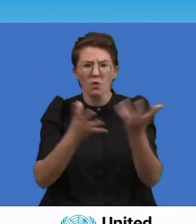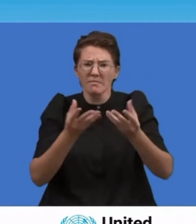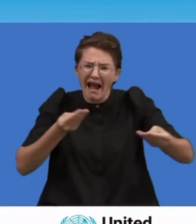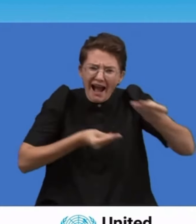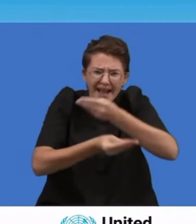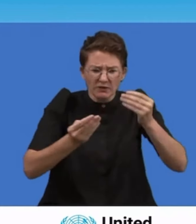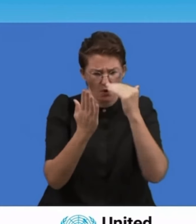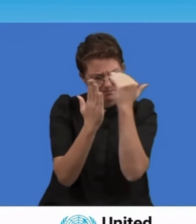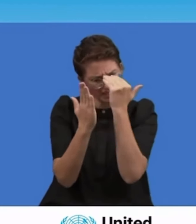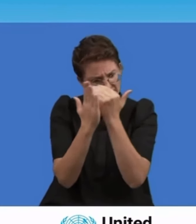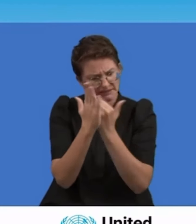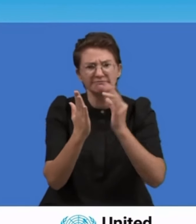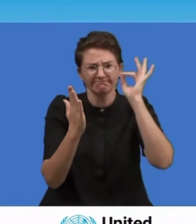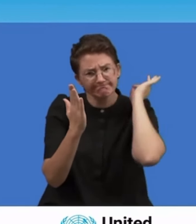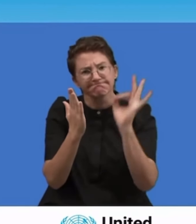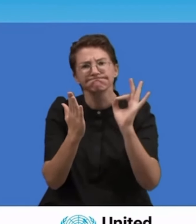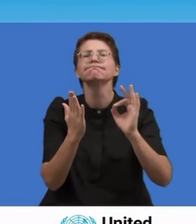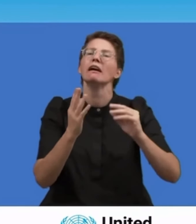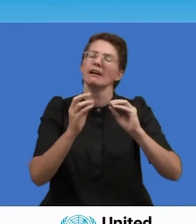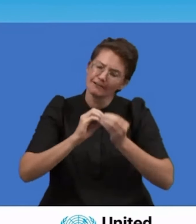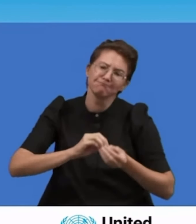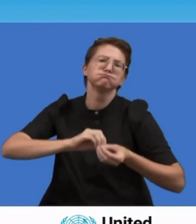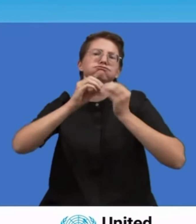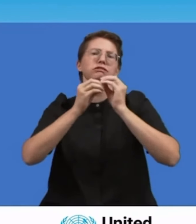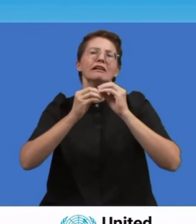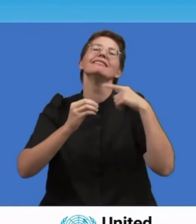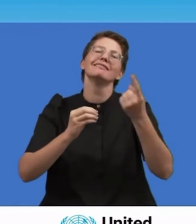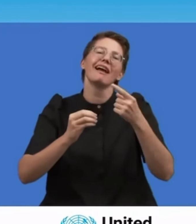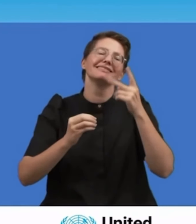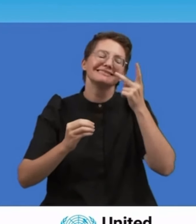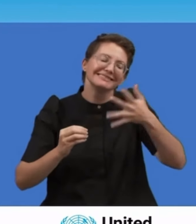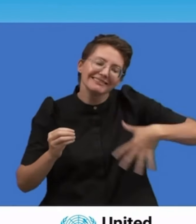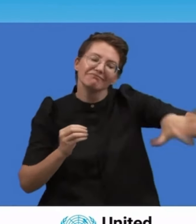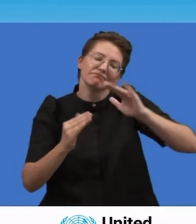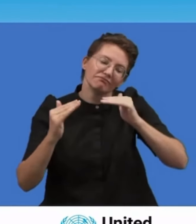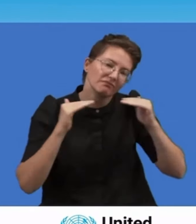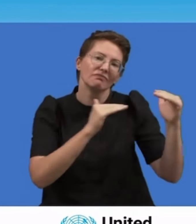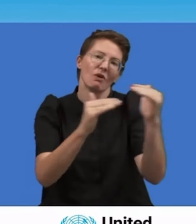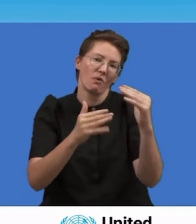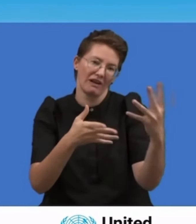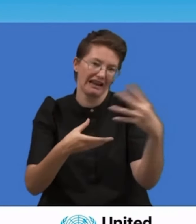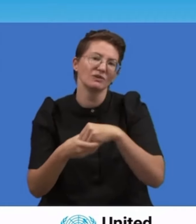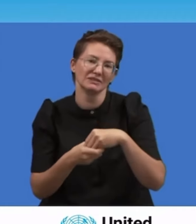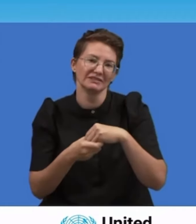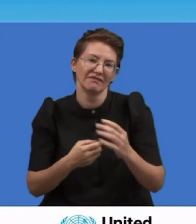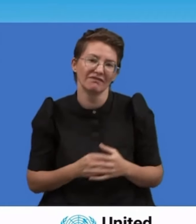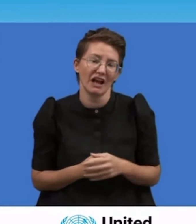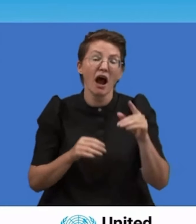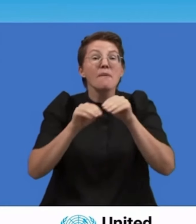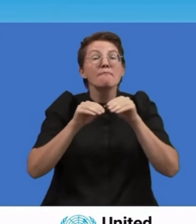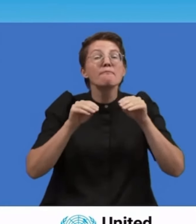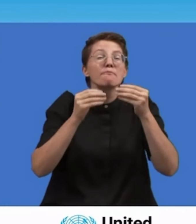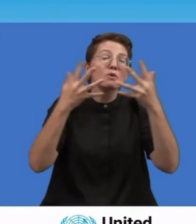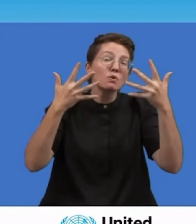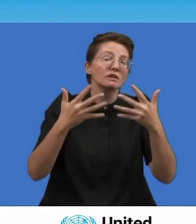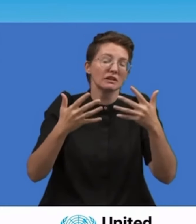It remains an outdated post-second World War relic, with Africa, a continent of 1.4 billion people,